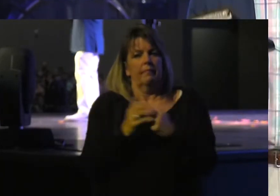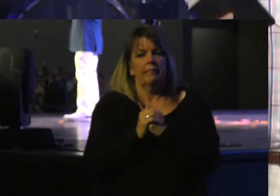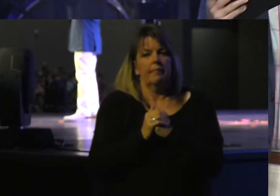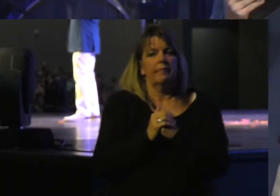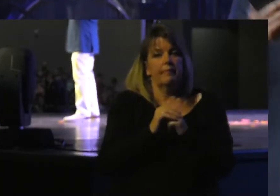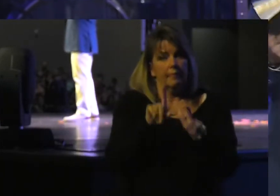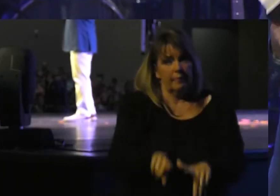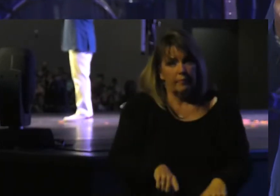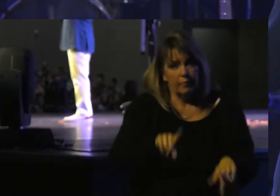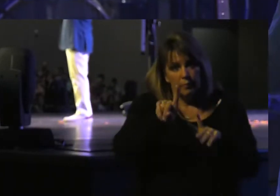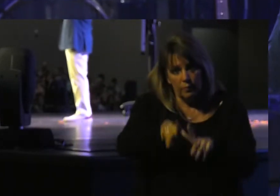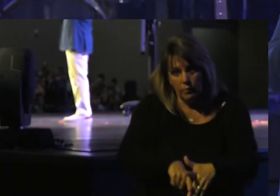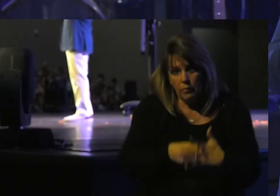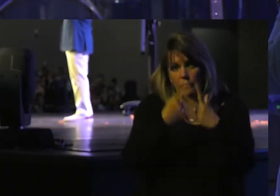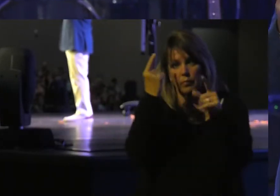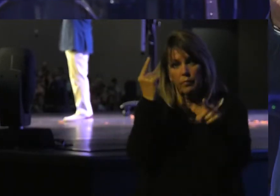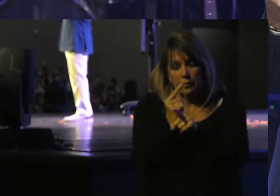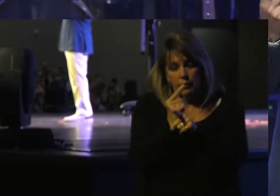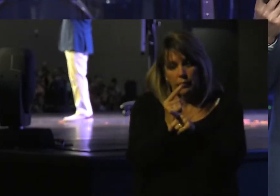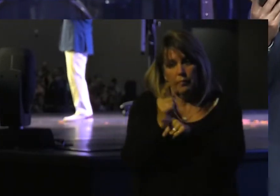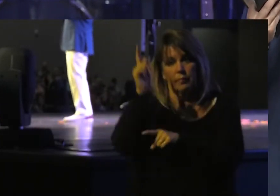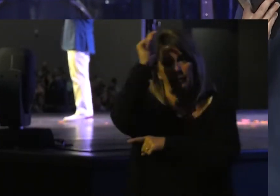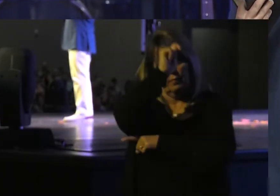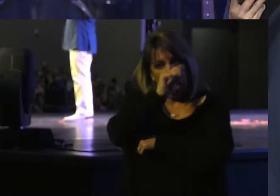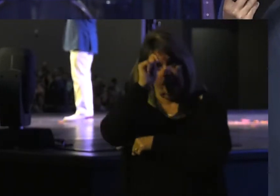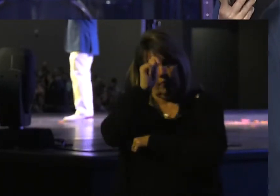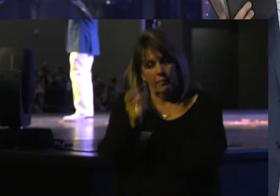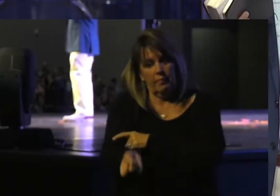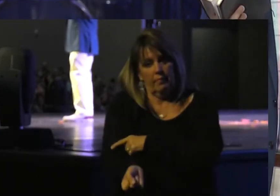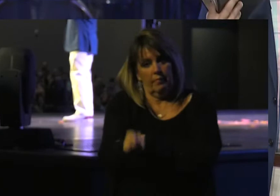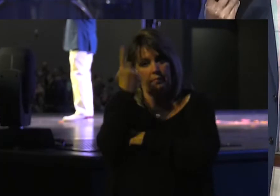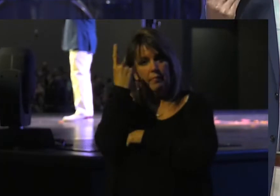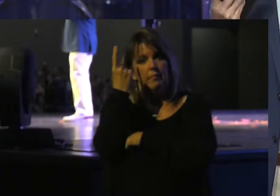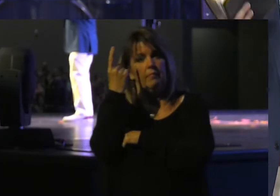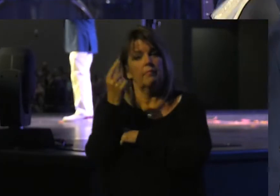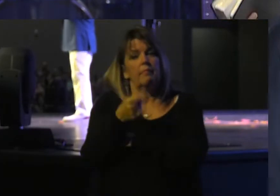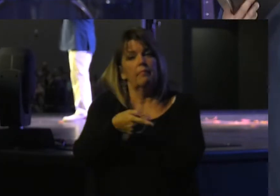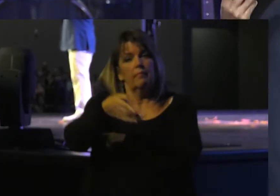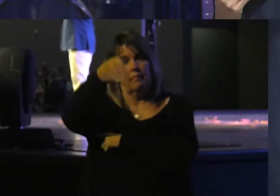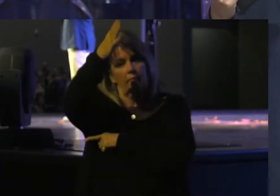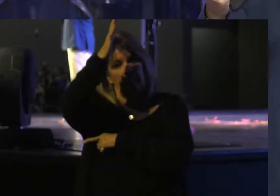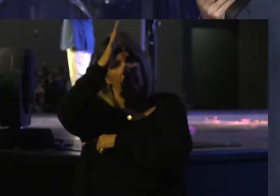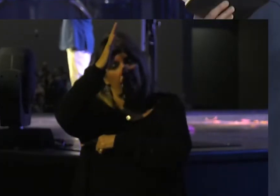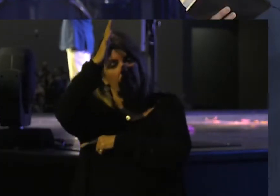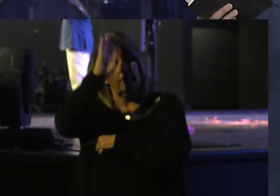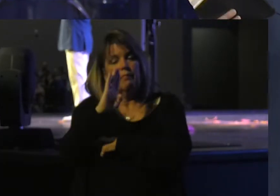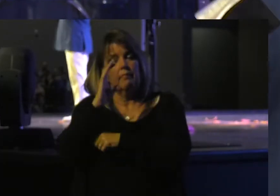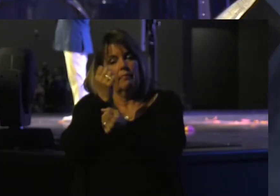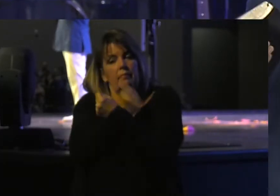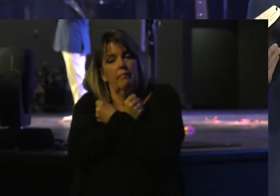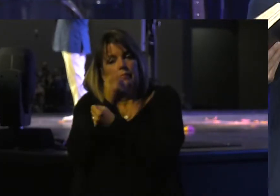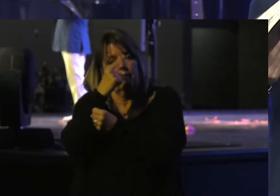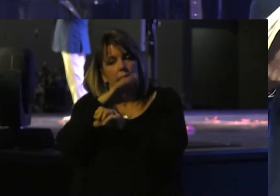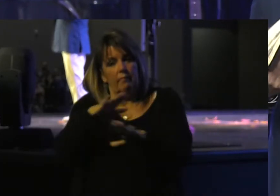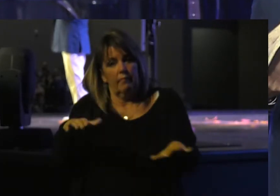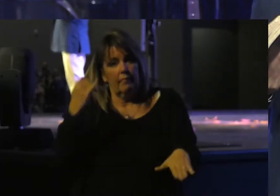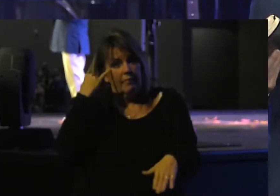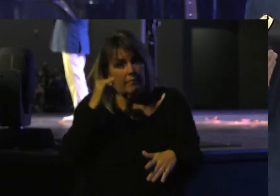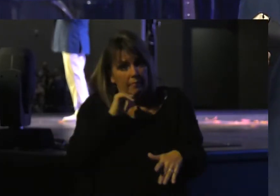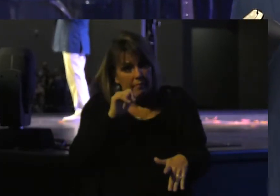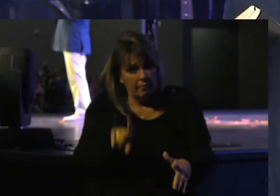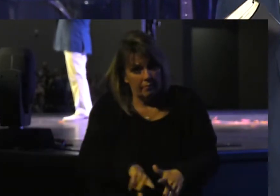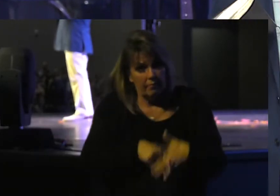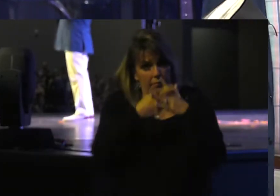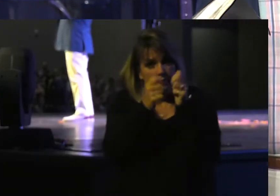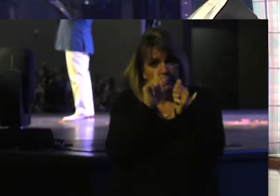start With the right theology Of understanding God's love For children If we don't start